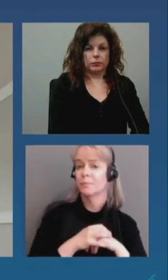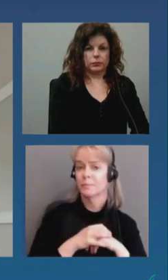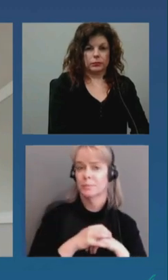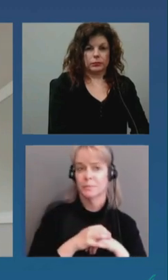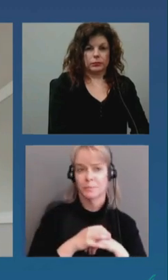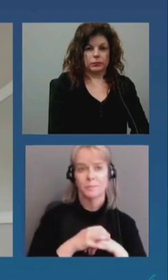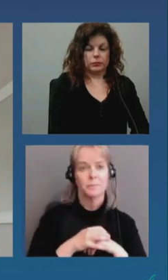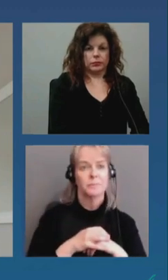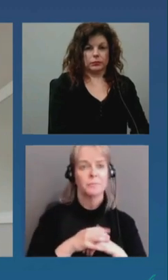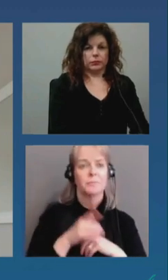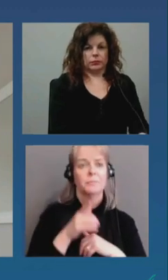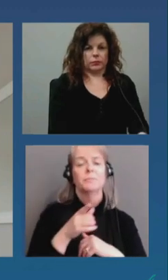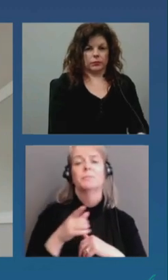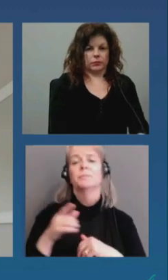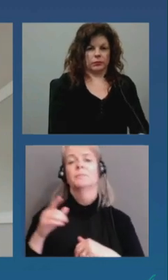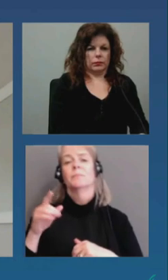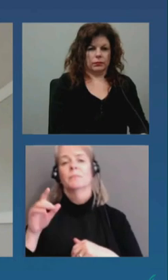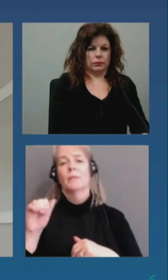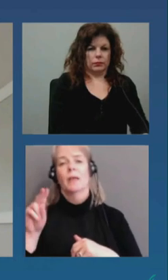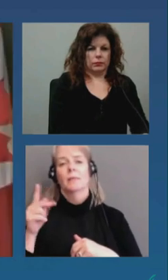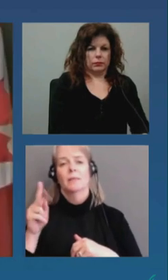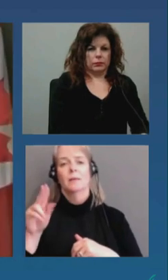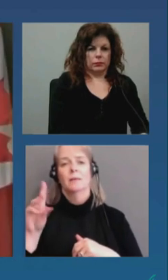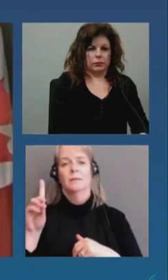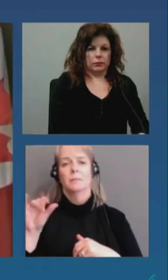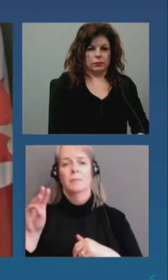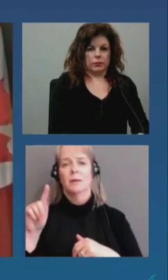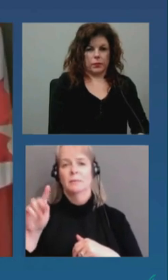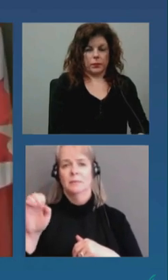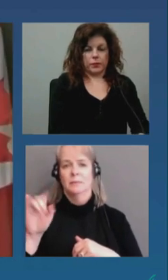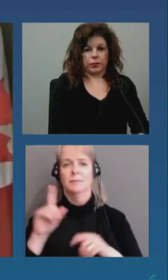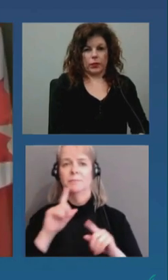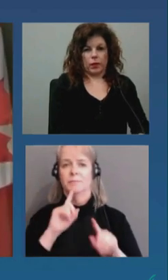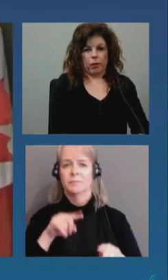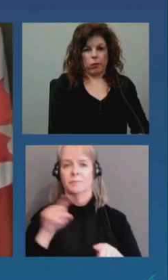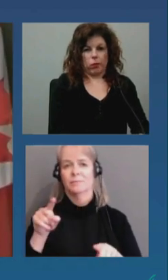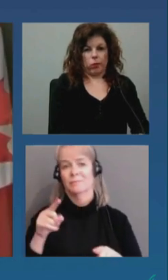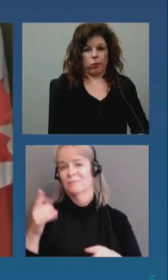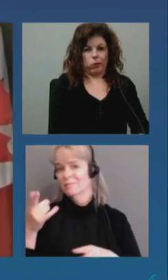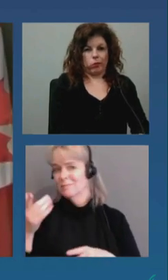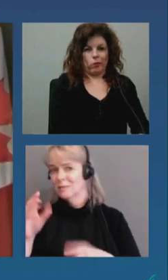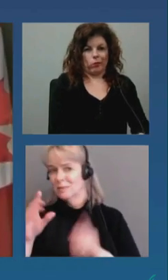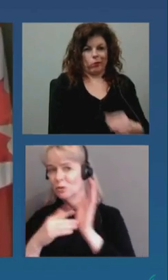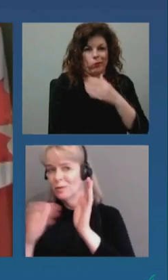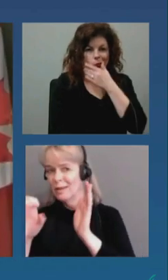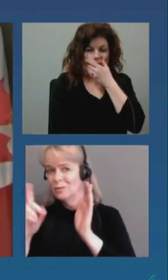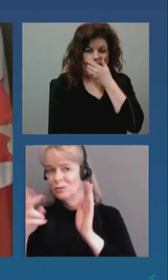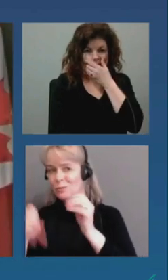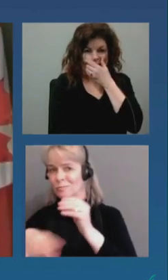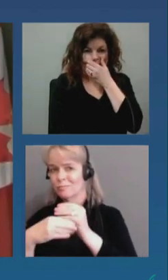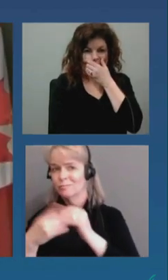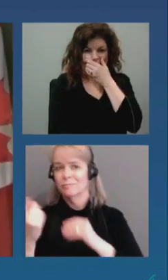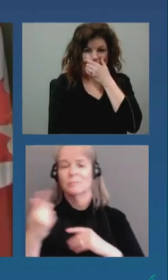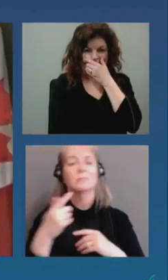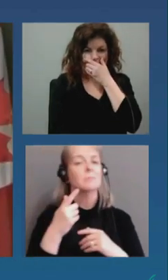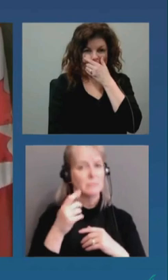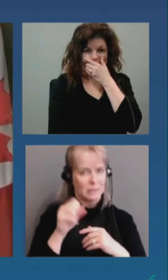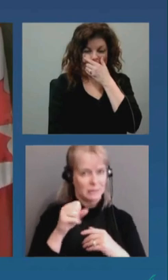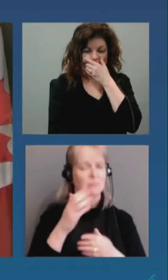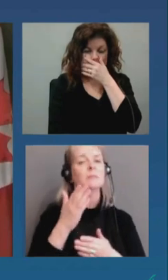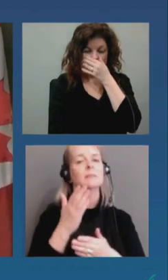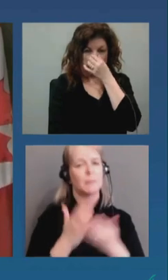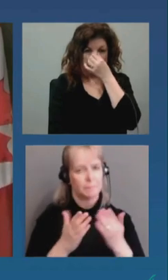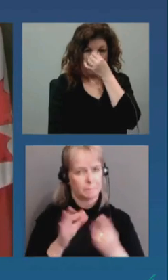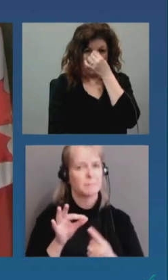Perhaps I can assist, and then Dr. Hitch is if she wants to add. So there are exemptions to the construction, as I